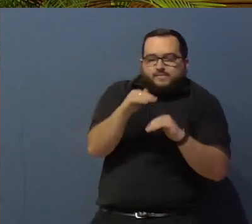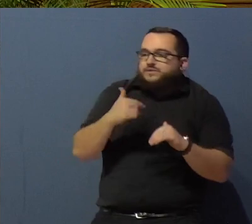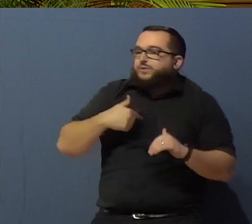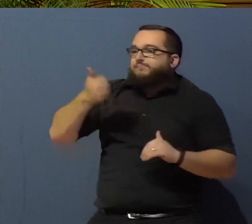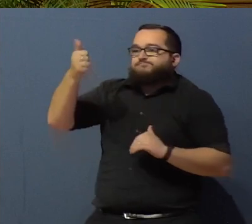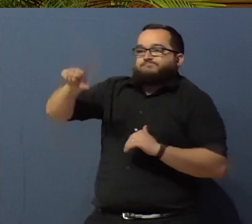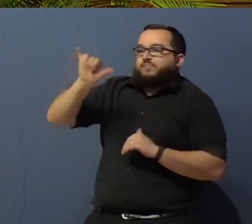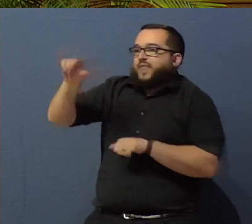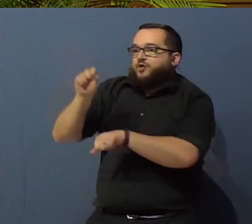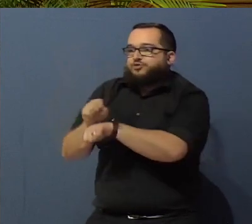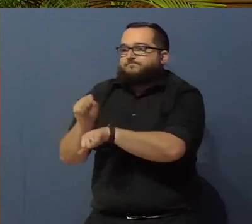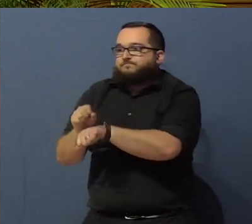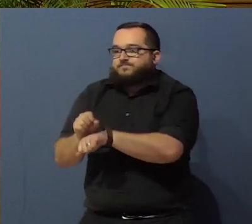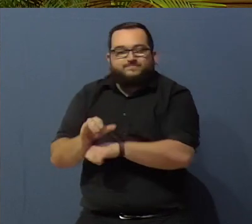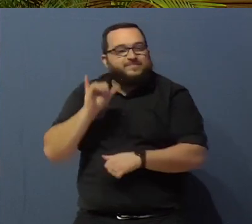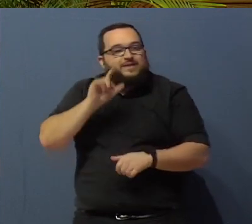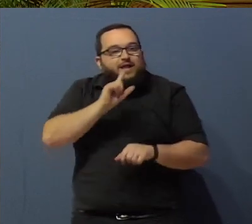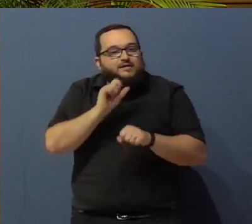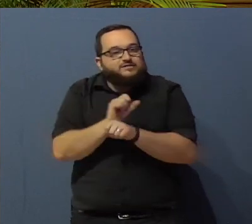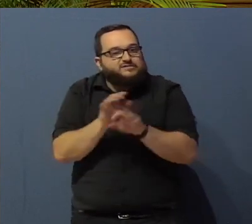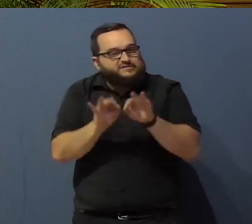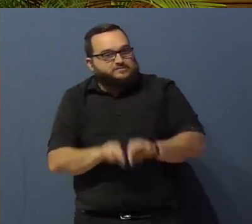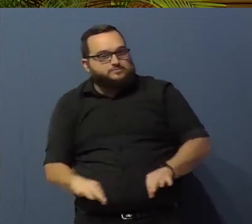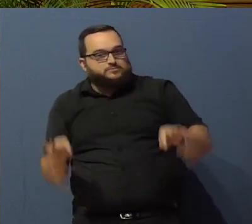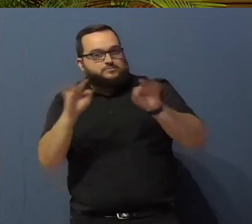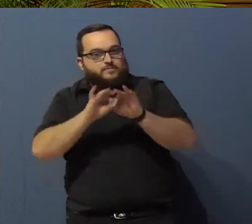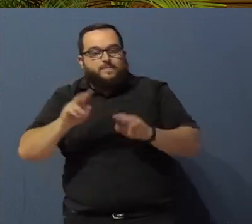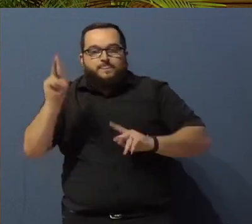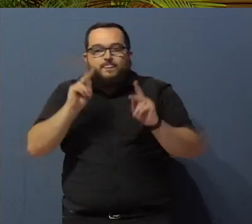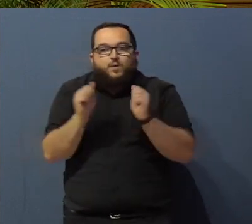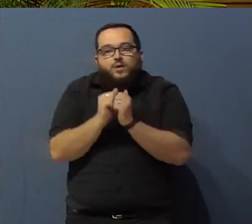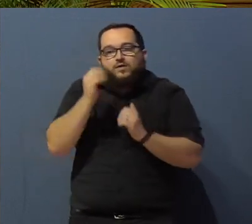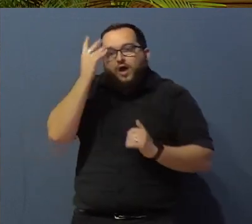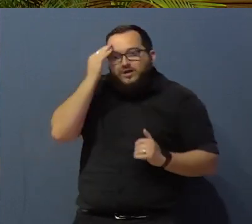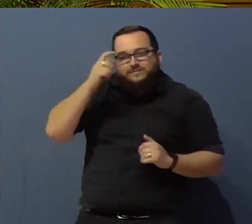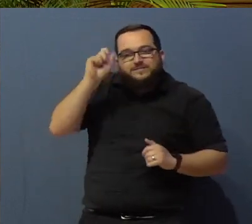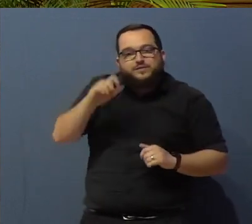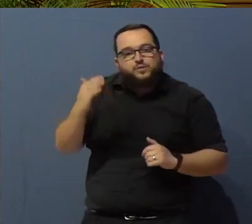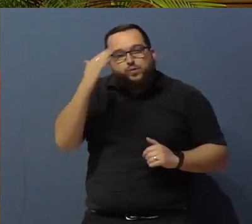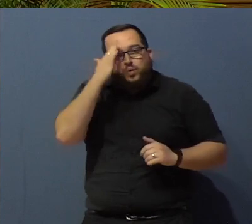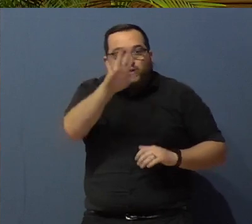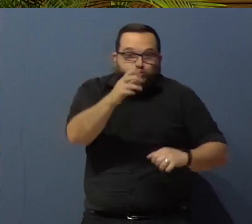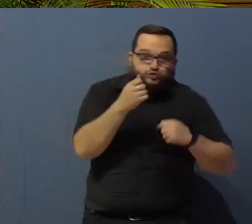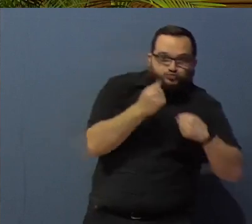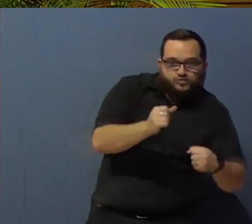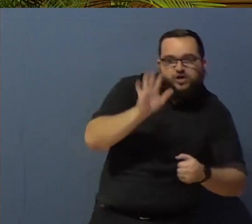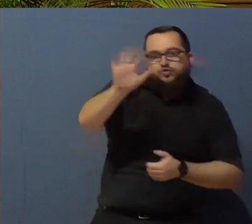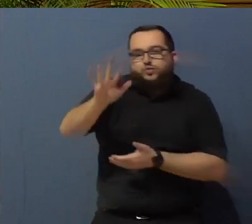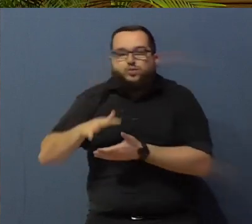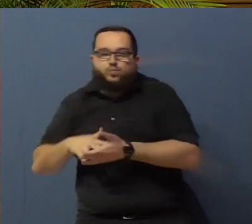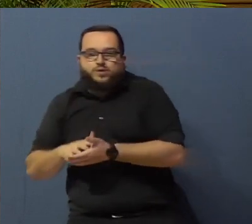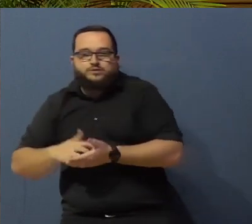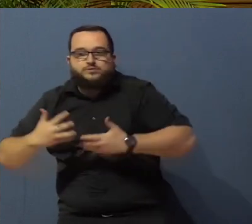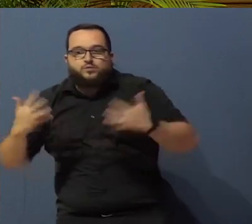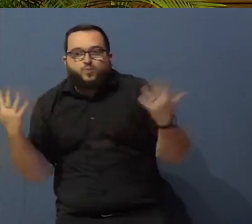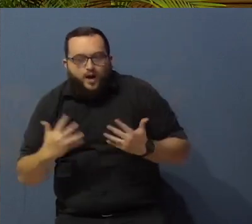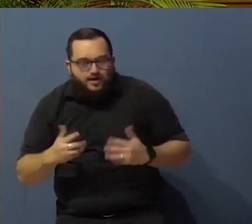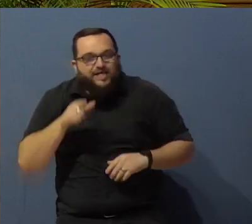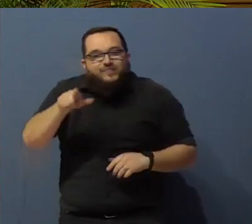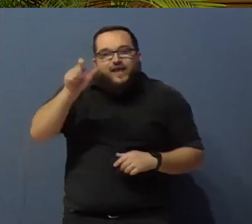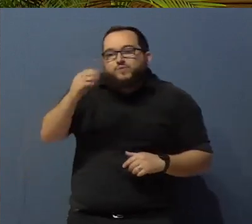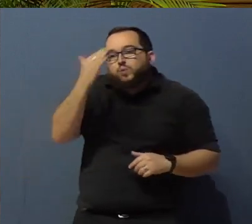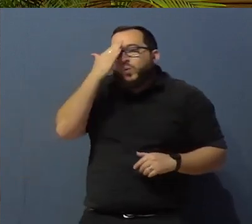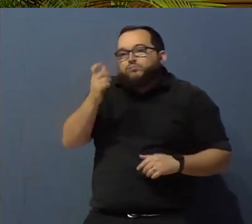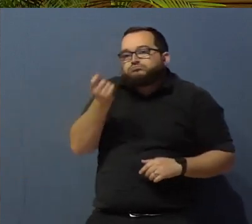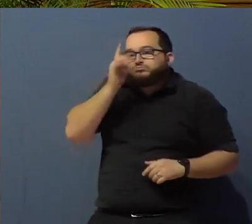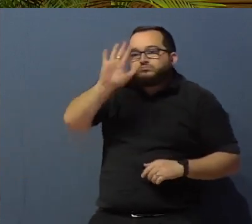down. And that's what's really important is people with autism need to learn what their strengths are. They need to know what their limitations are,